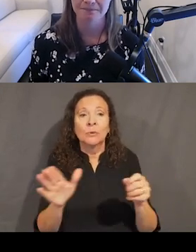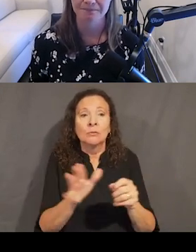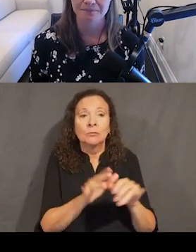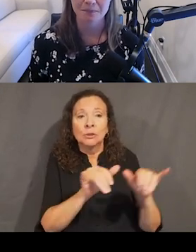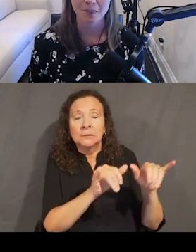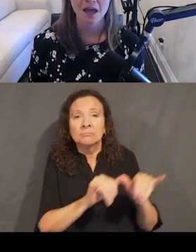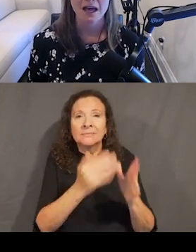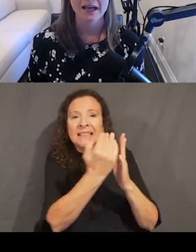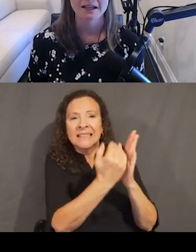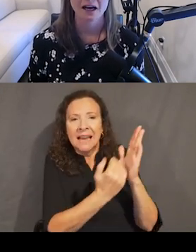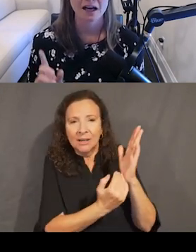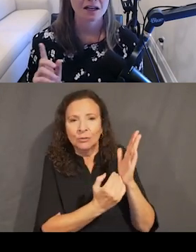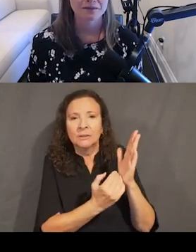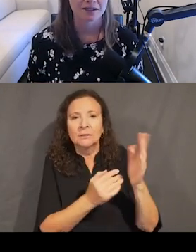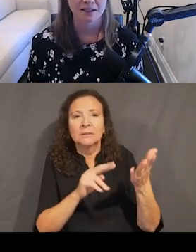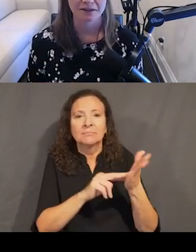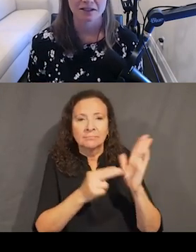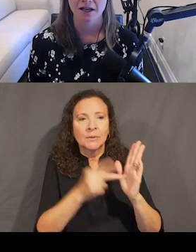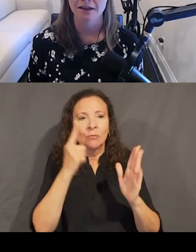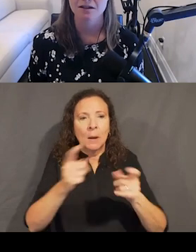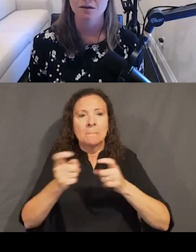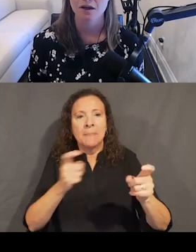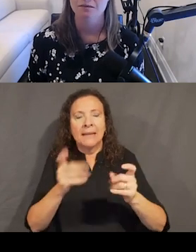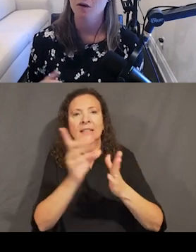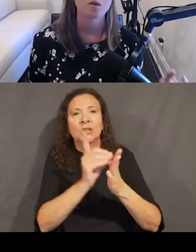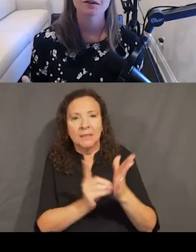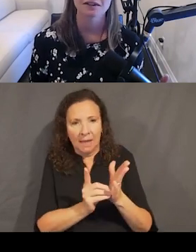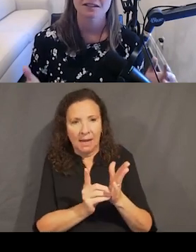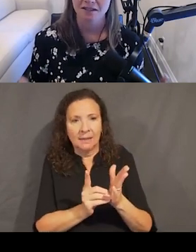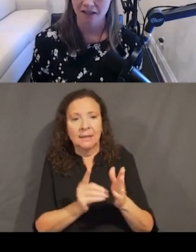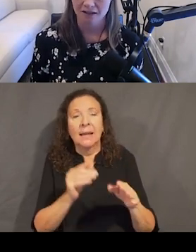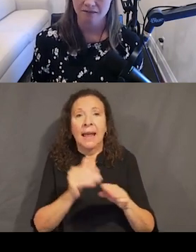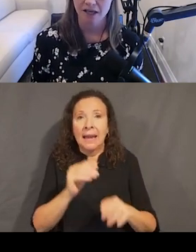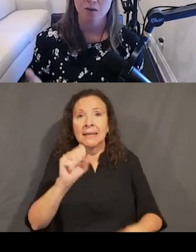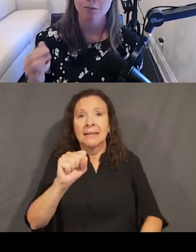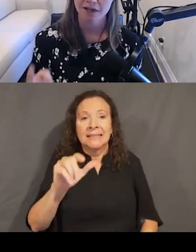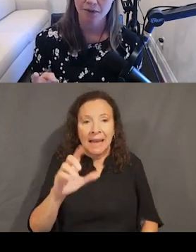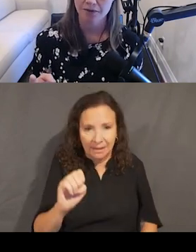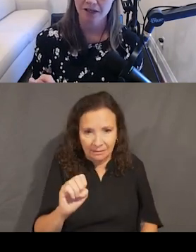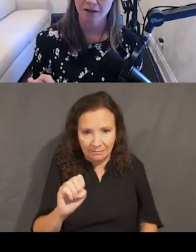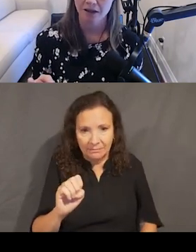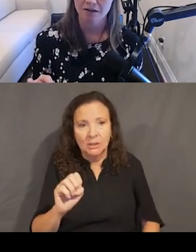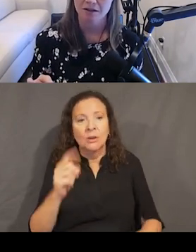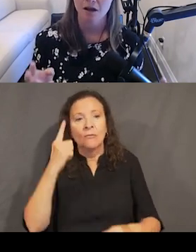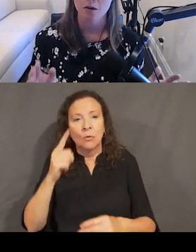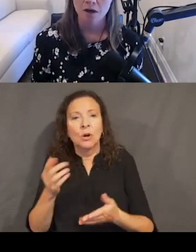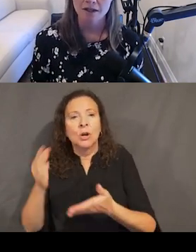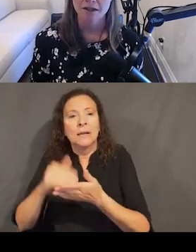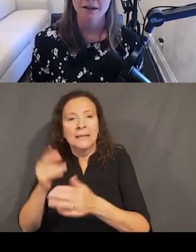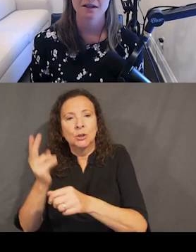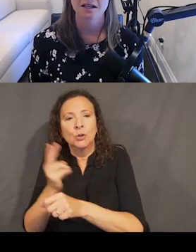patterns. And I love this definition. I think it's wonderfully succinct. And I want to point out three key things.